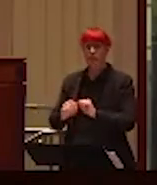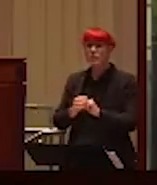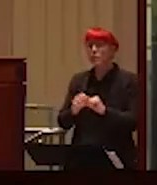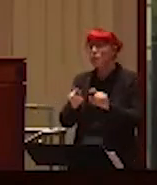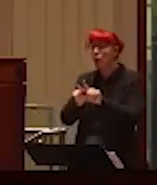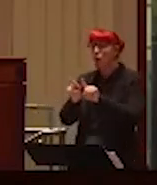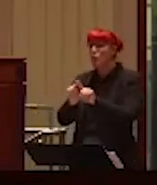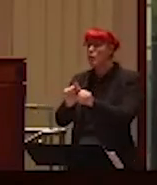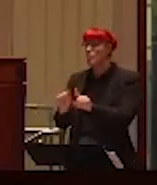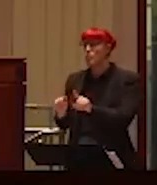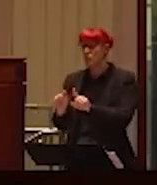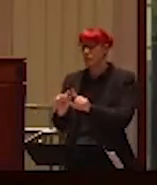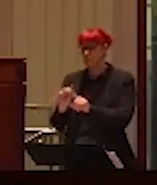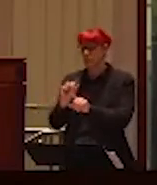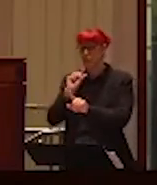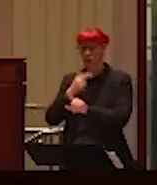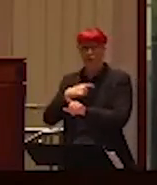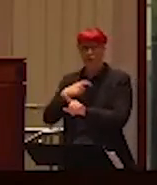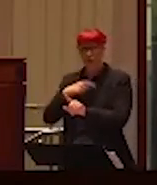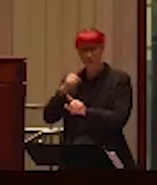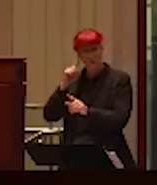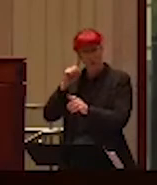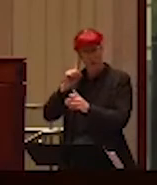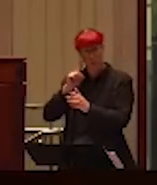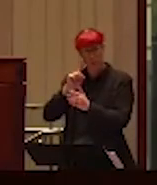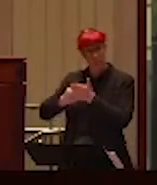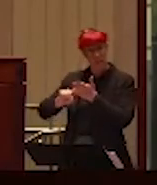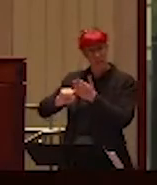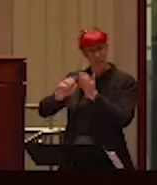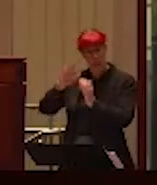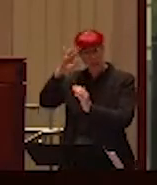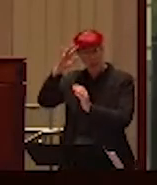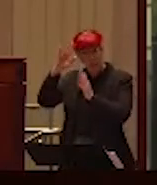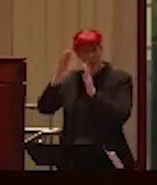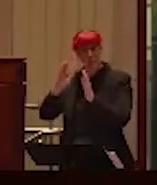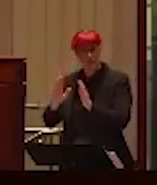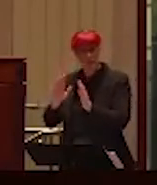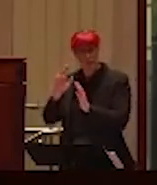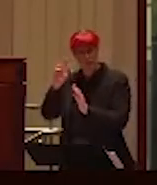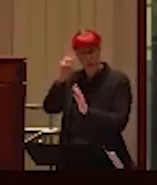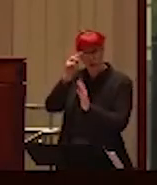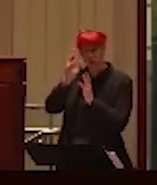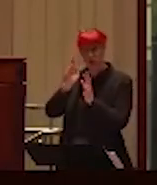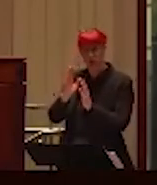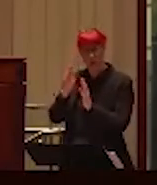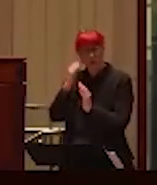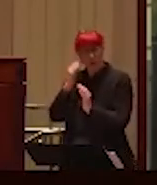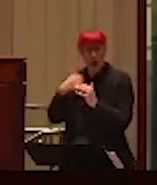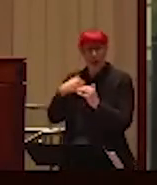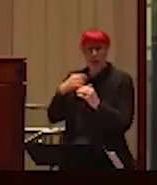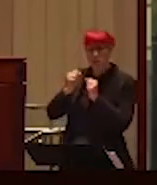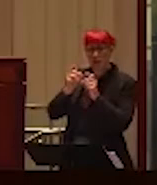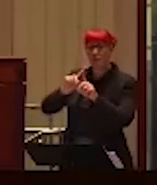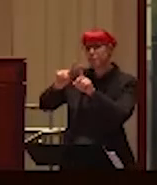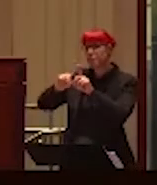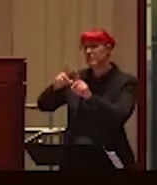started to push the envelope to say, you know, we know that there's these structural dynamics, but maybe those aren't